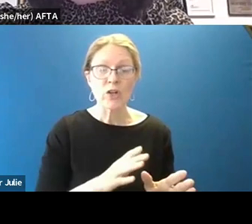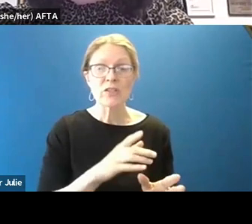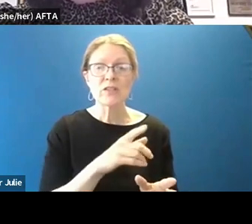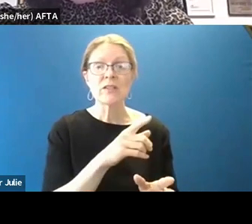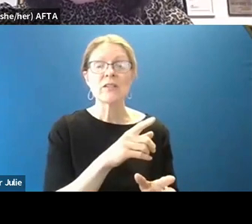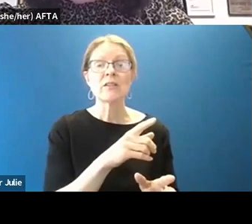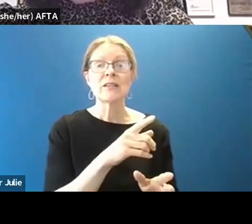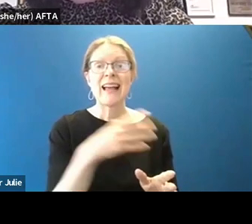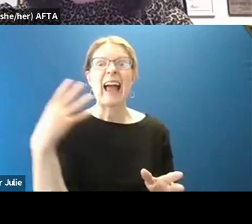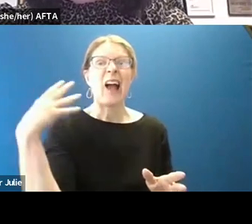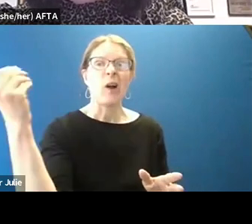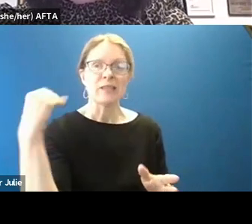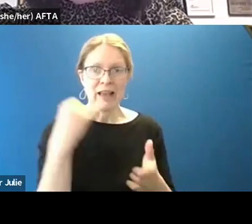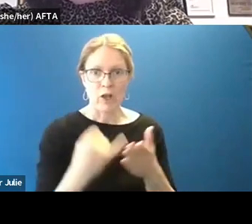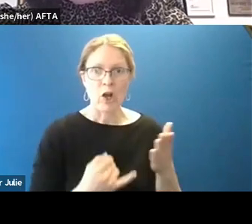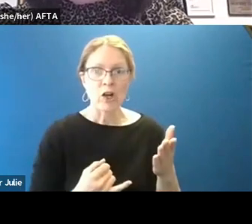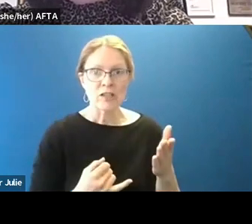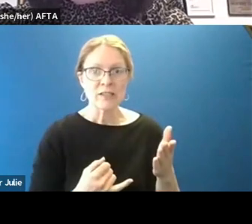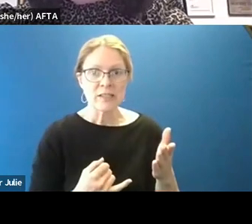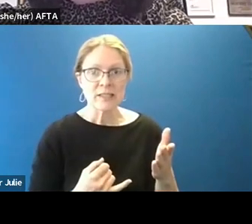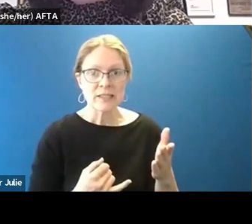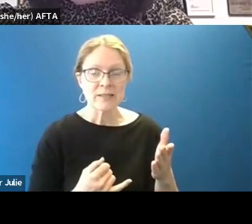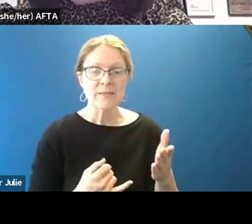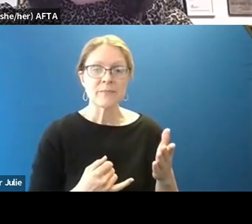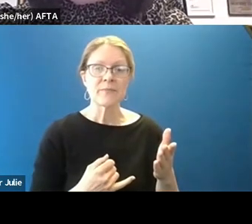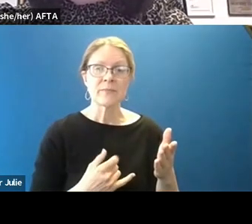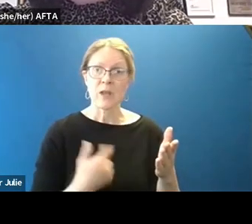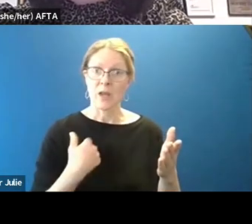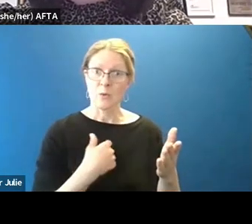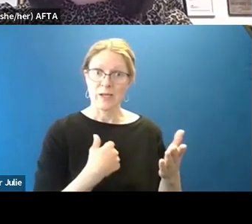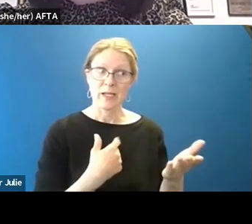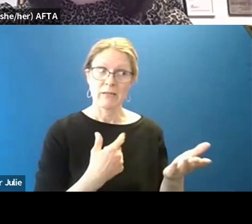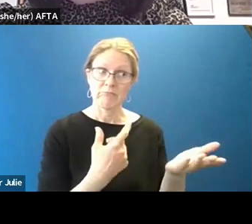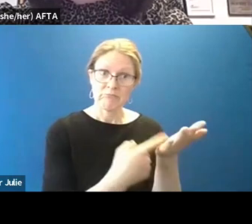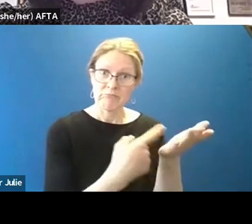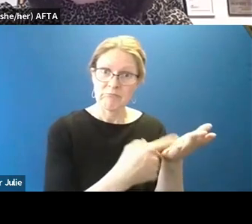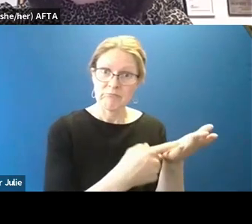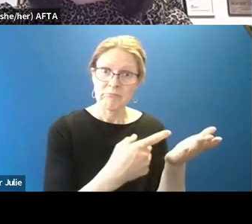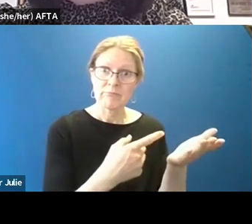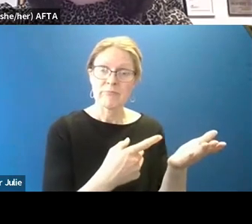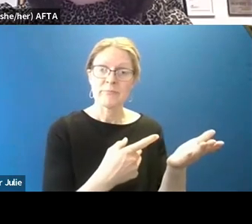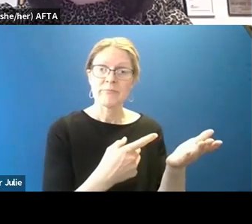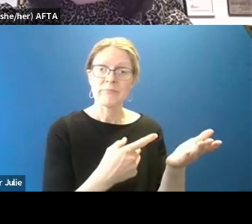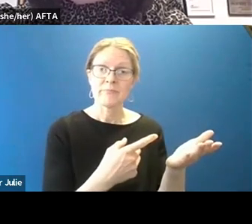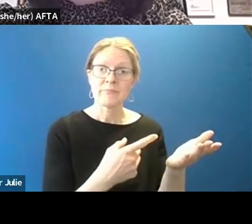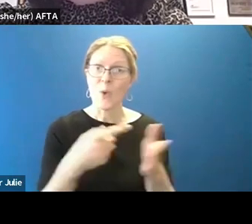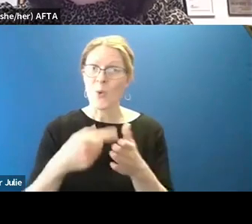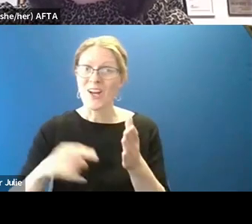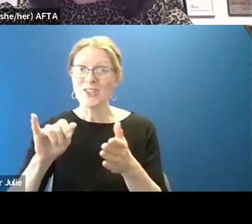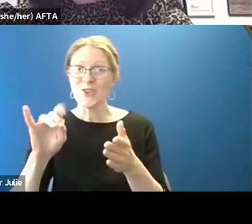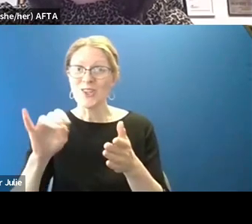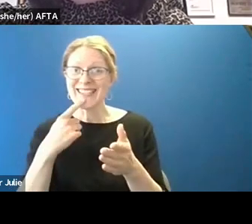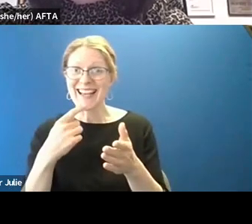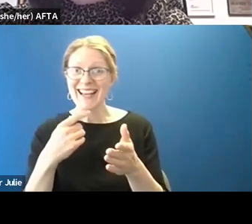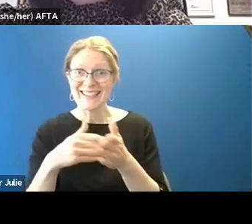beats that are outside of the arts. And that's and making the case that an art to use what Julie says a lot. Artwork